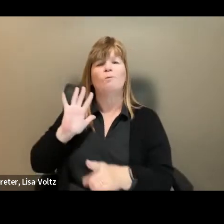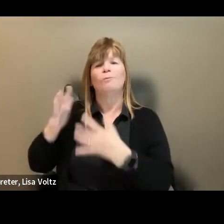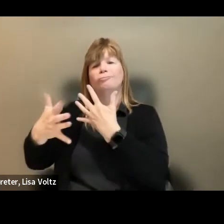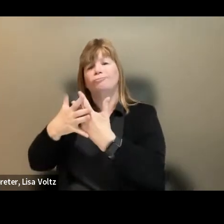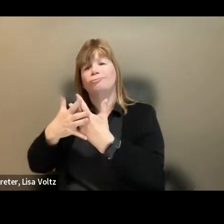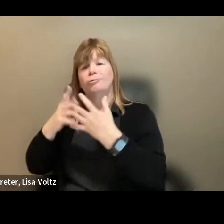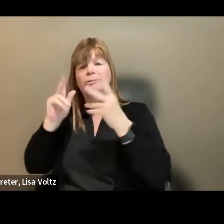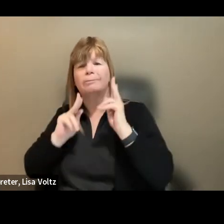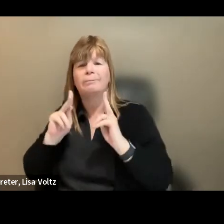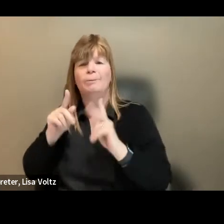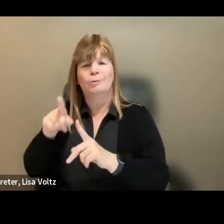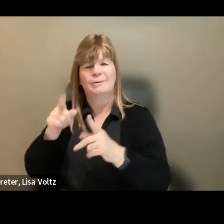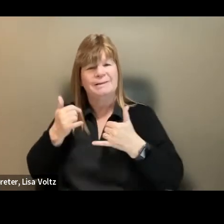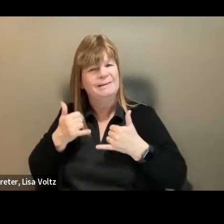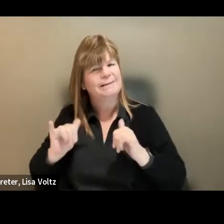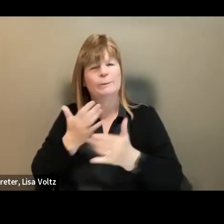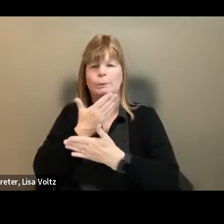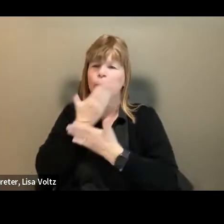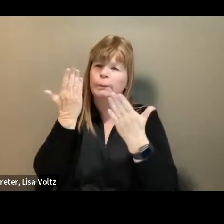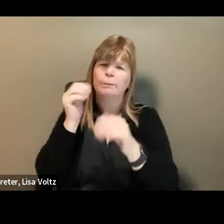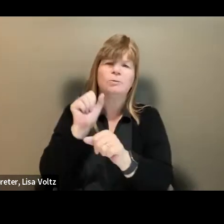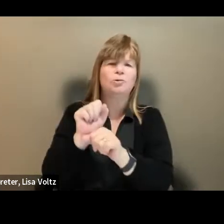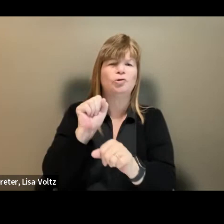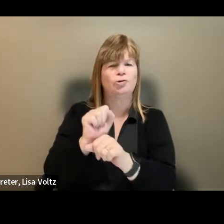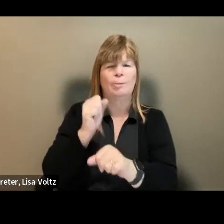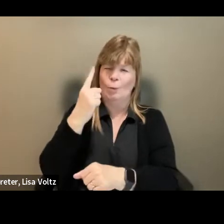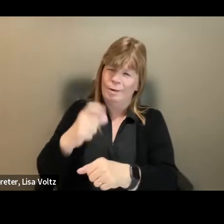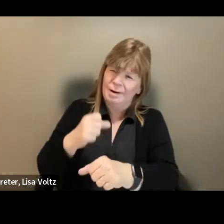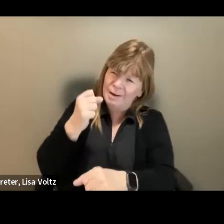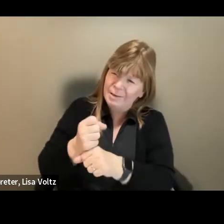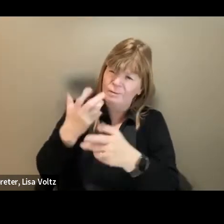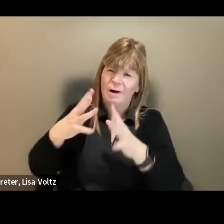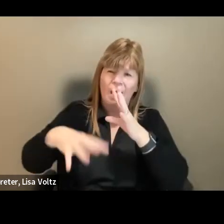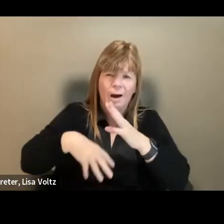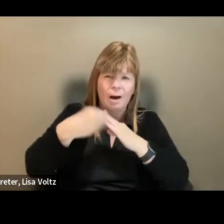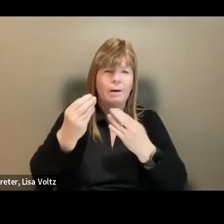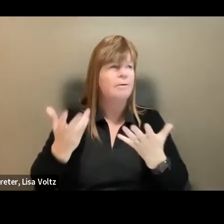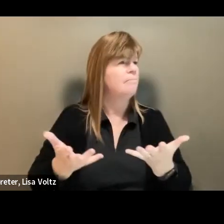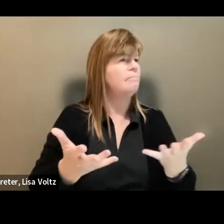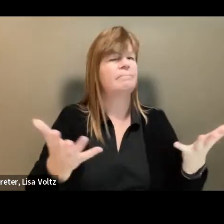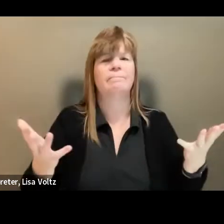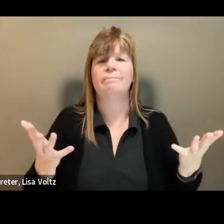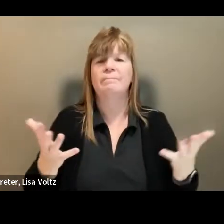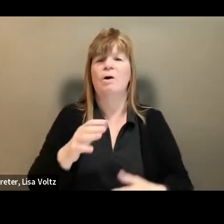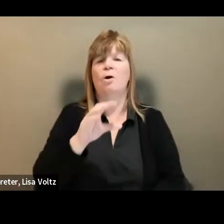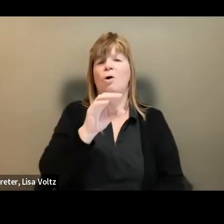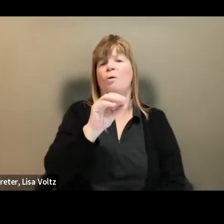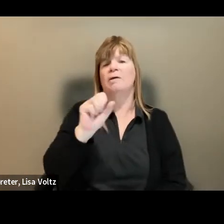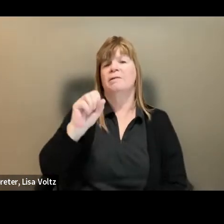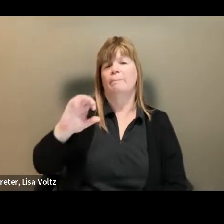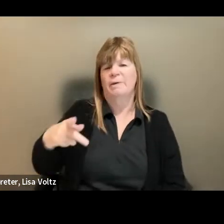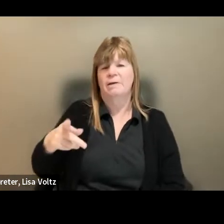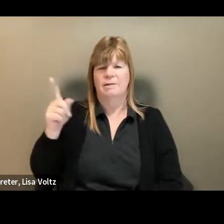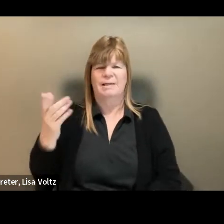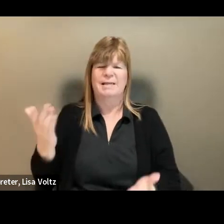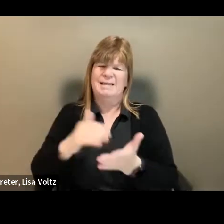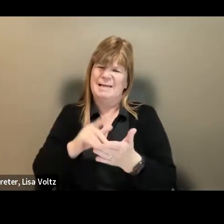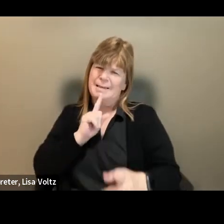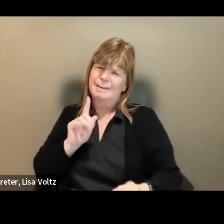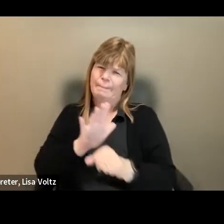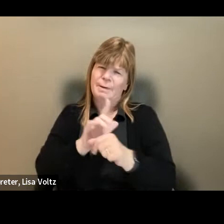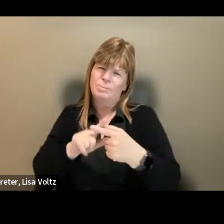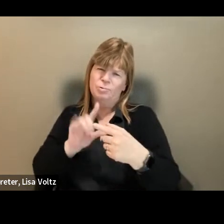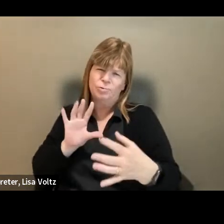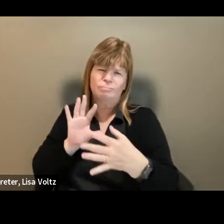people who are still unemployed a year after their release. OFCCP is renewing its commitment to link